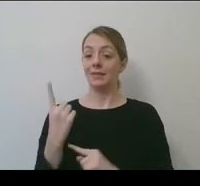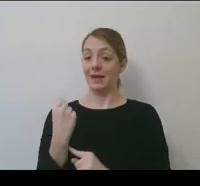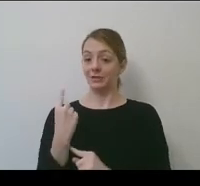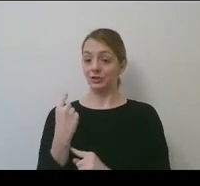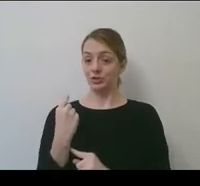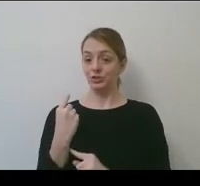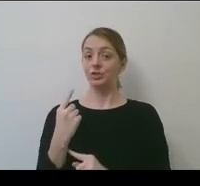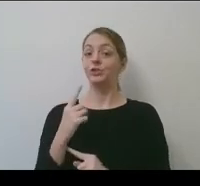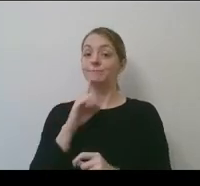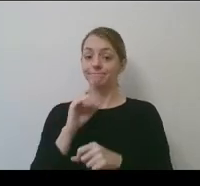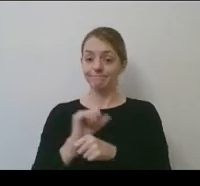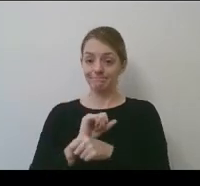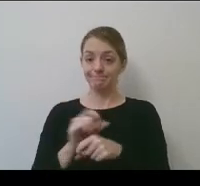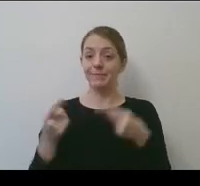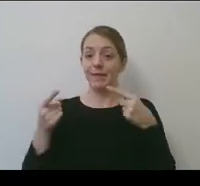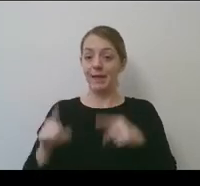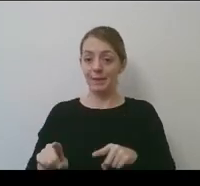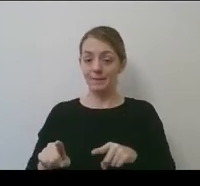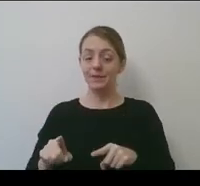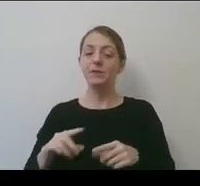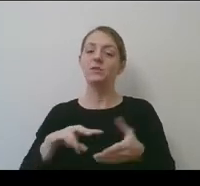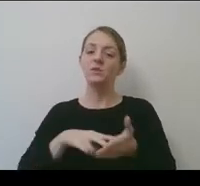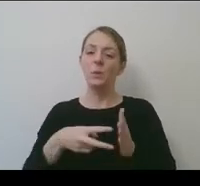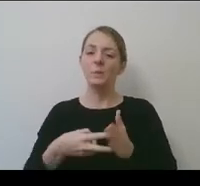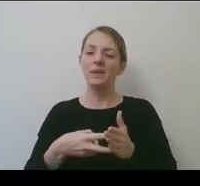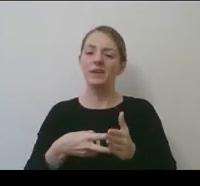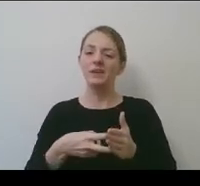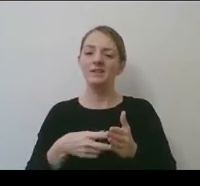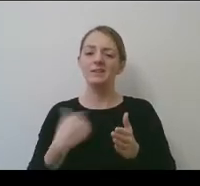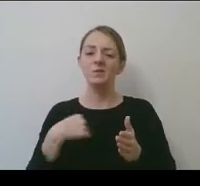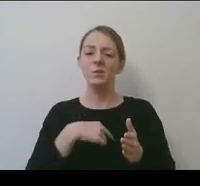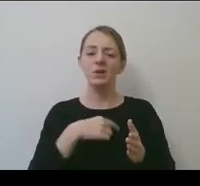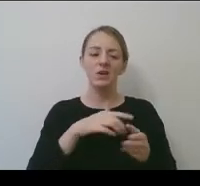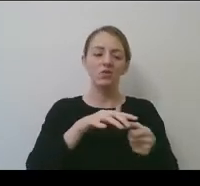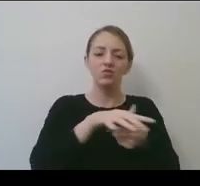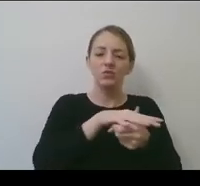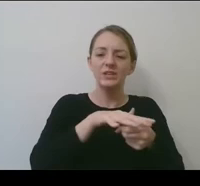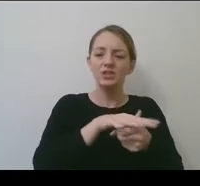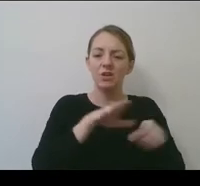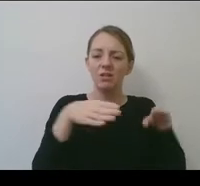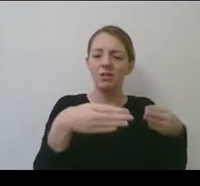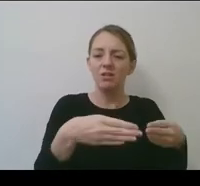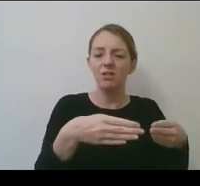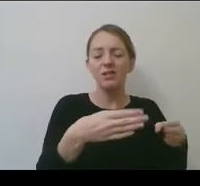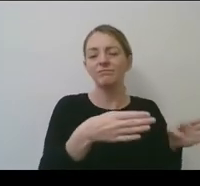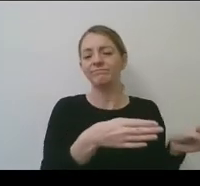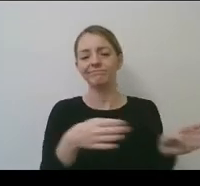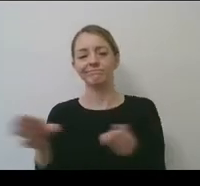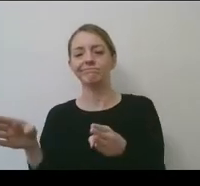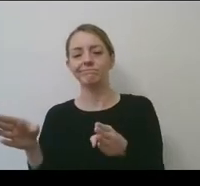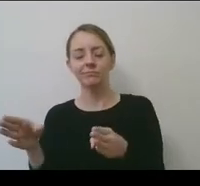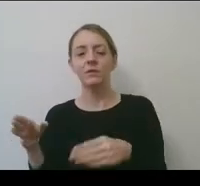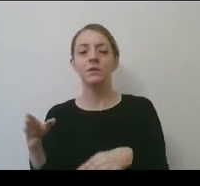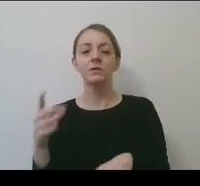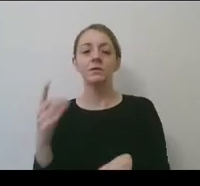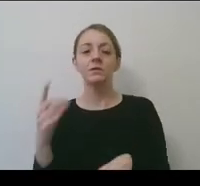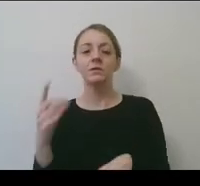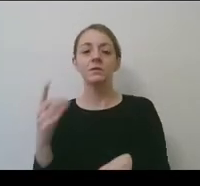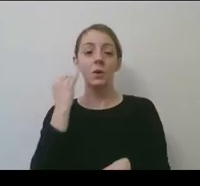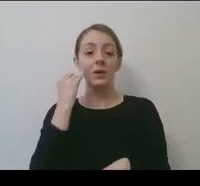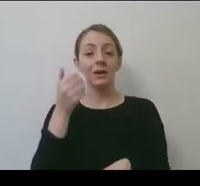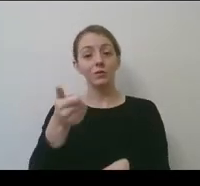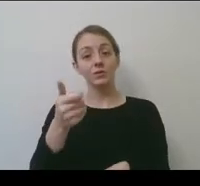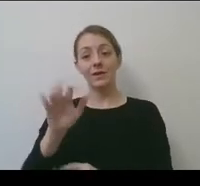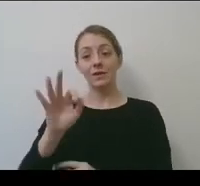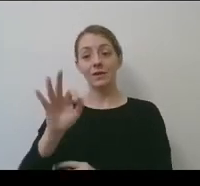that occur. That meant we moved away from regionalization. Um, and as a fan, if you're, or as a TV viewer, if you're